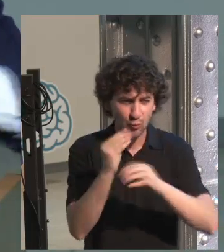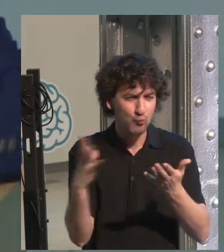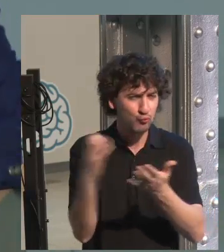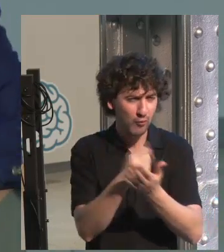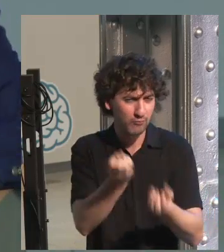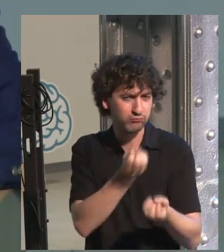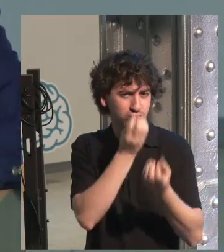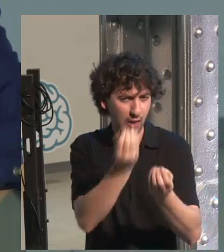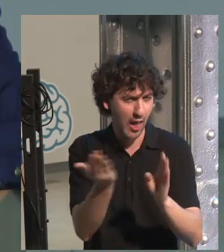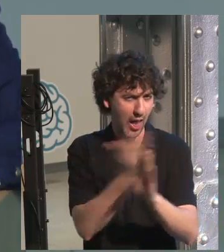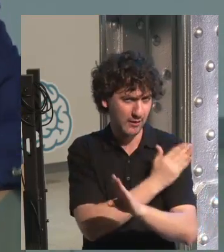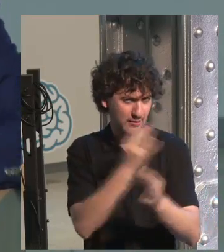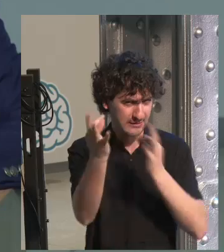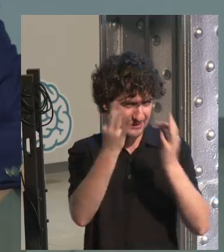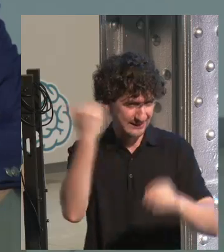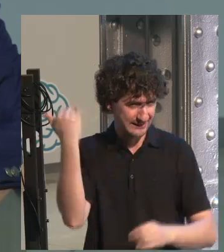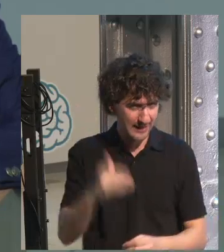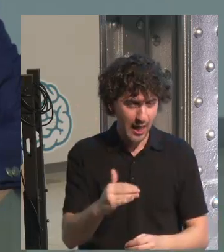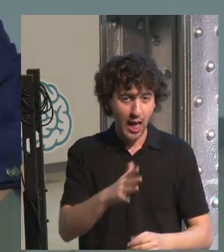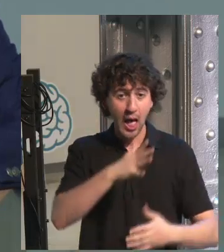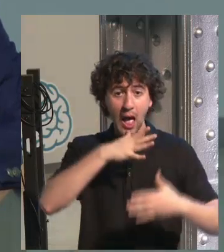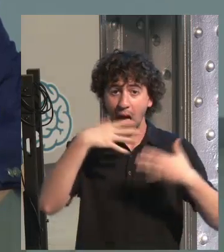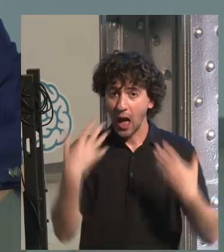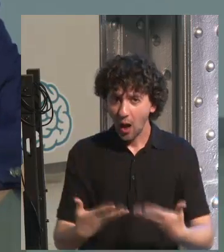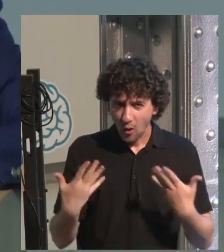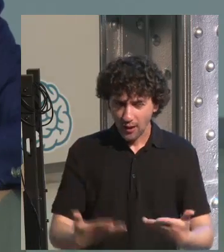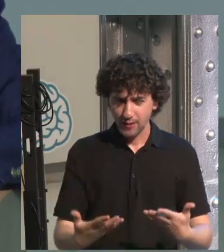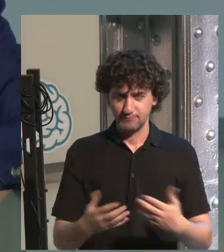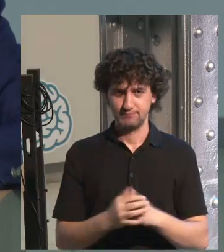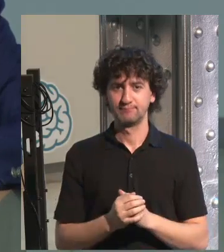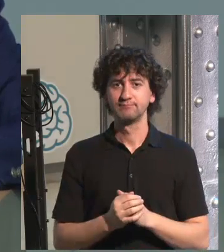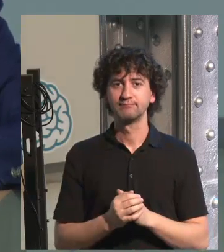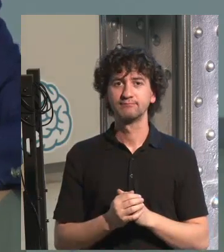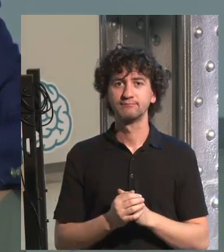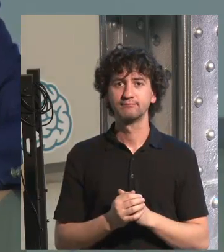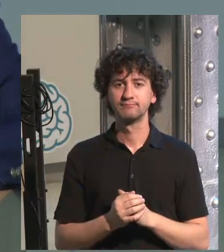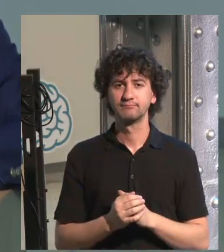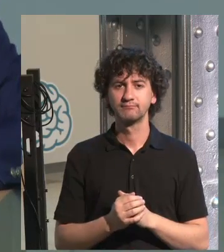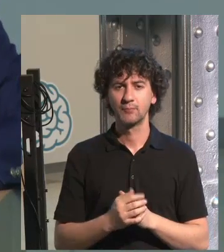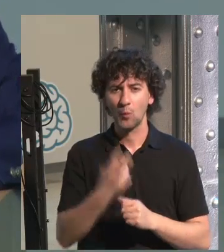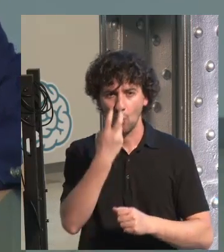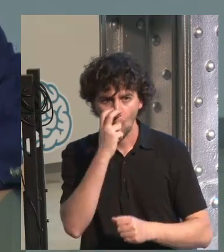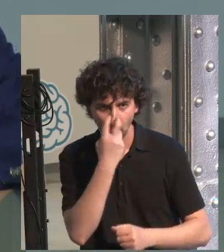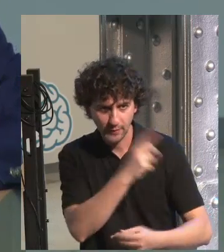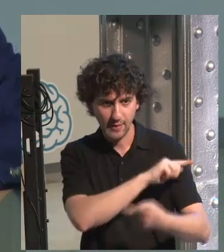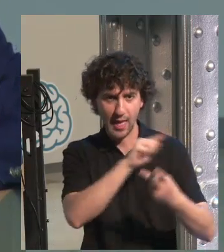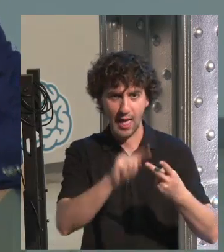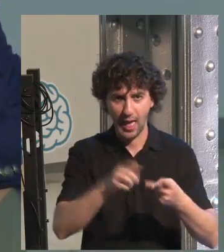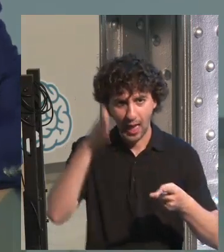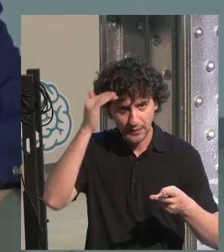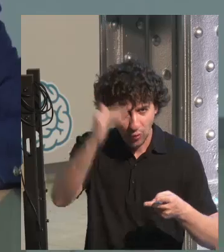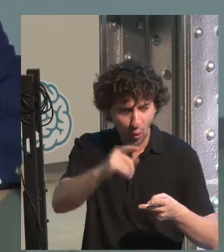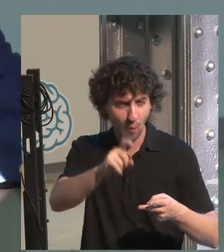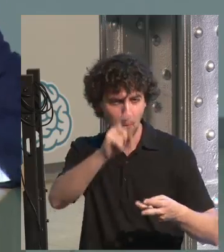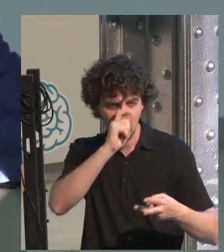feelings, your ideas. And with all these ingredients that I've been mentioning, curiosity,